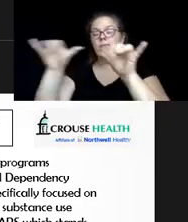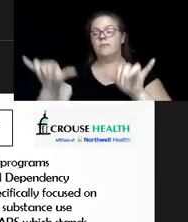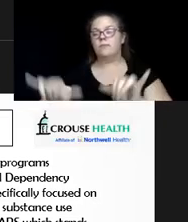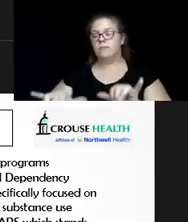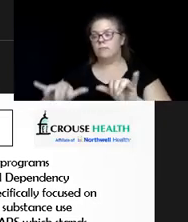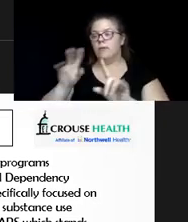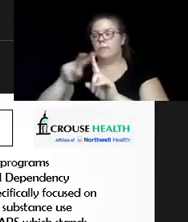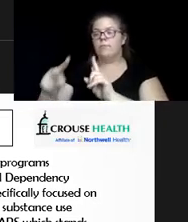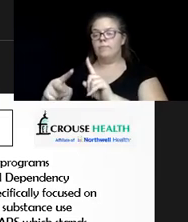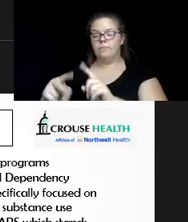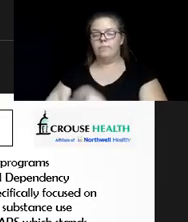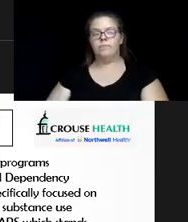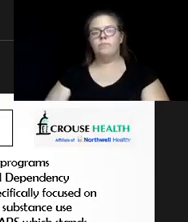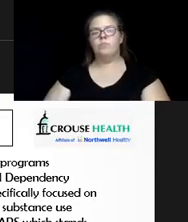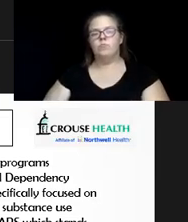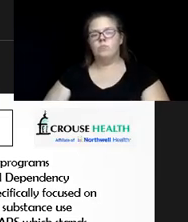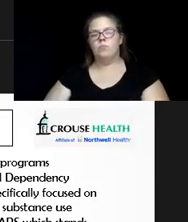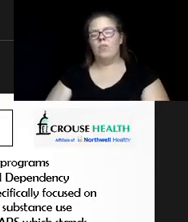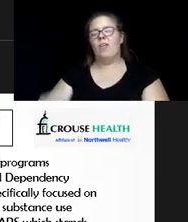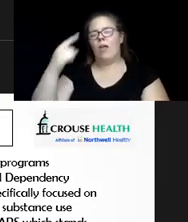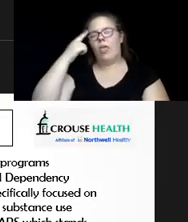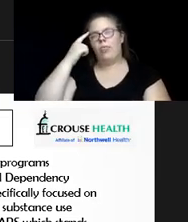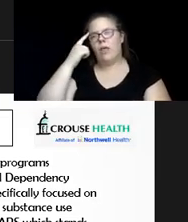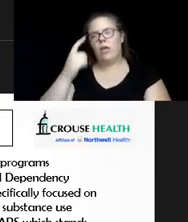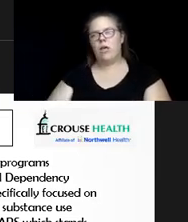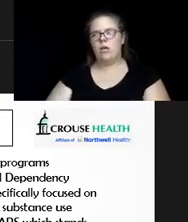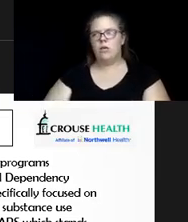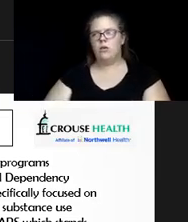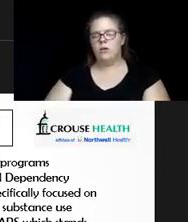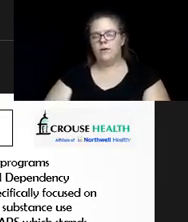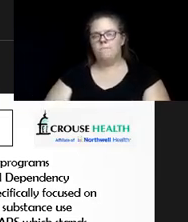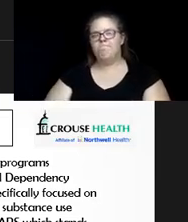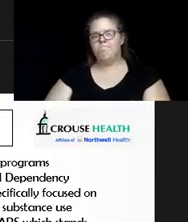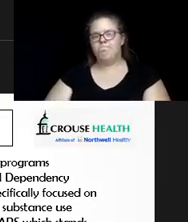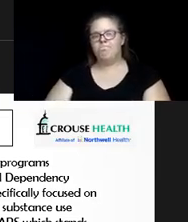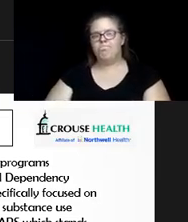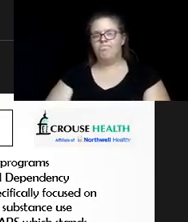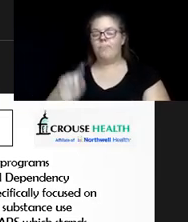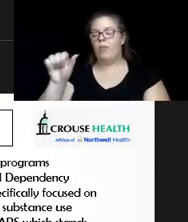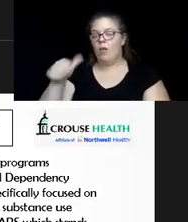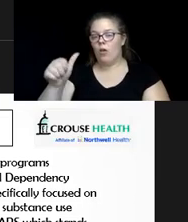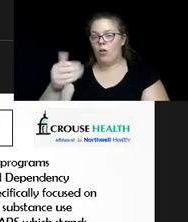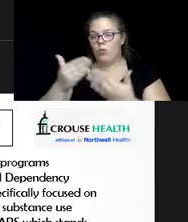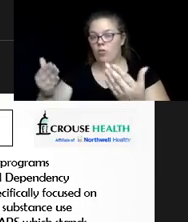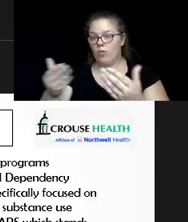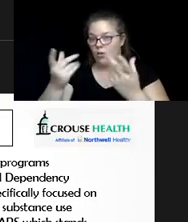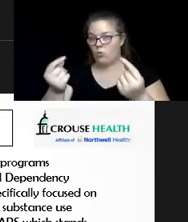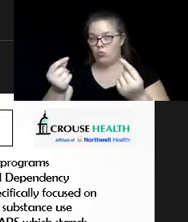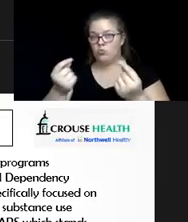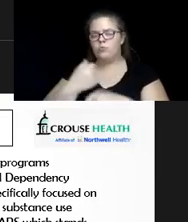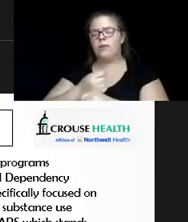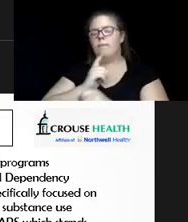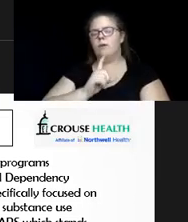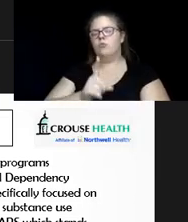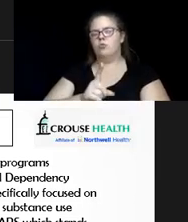I think the other thing that we can do as a system is also to make sure